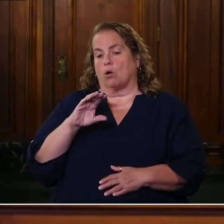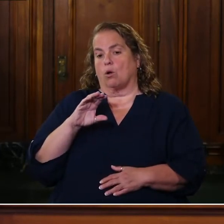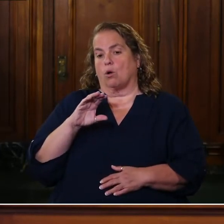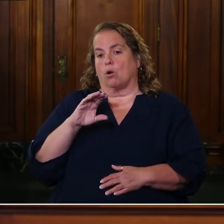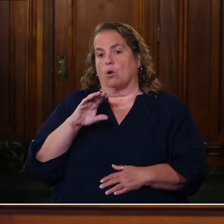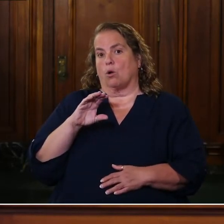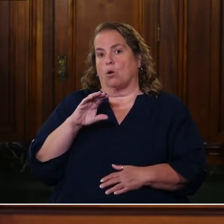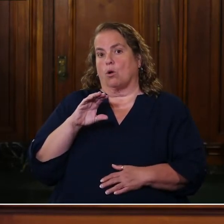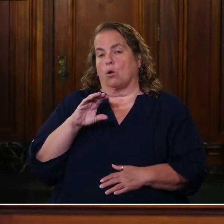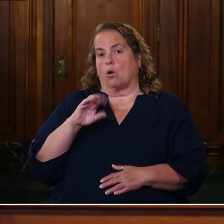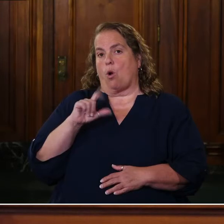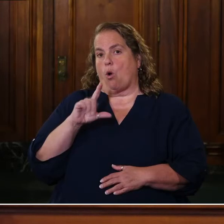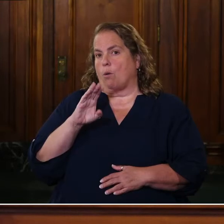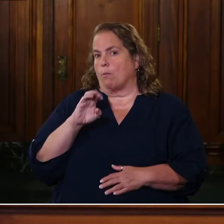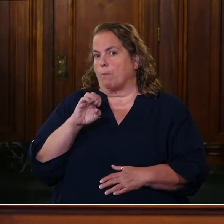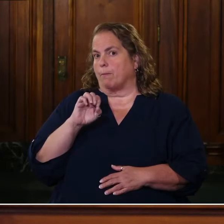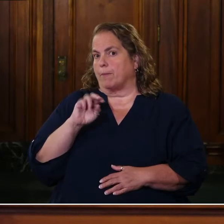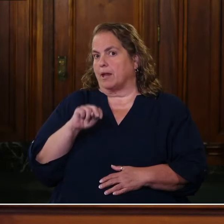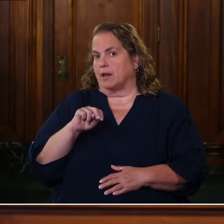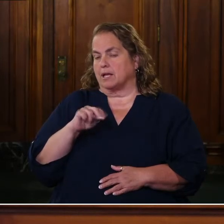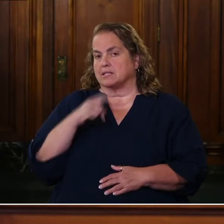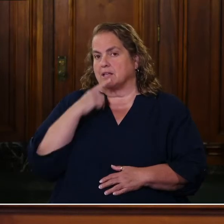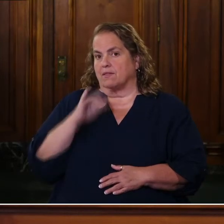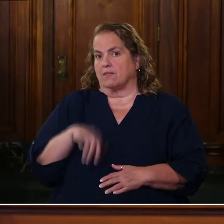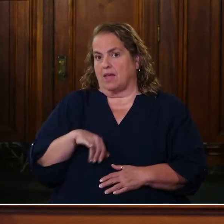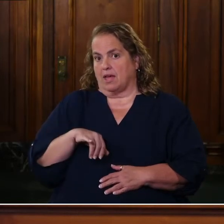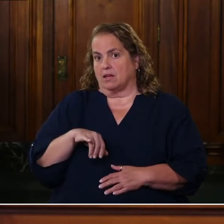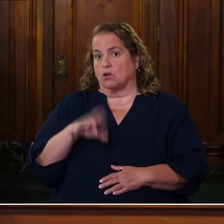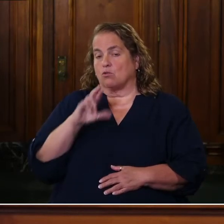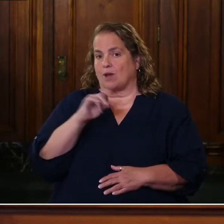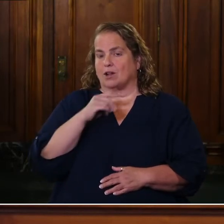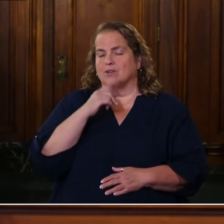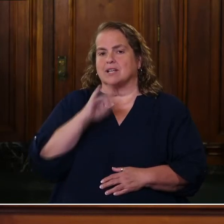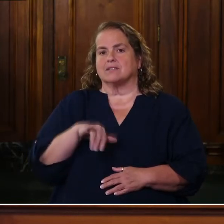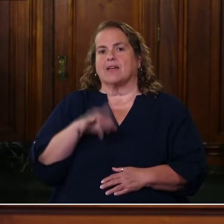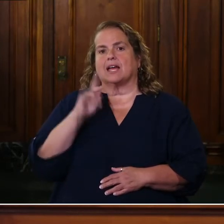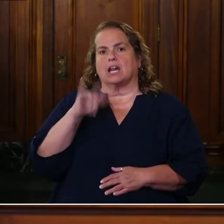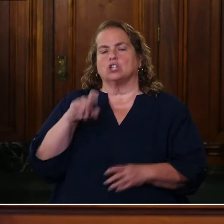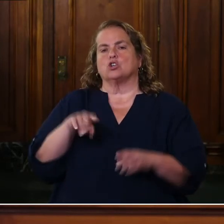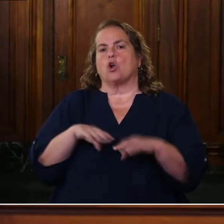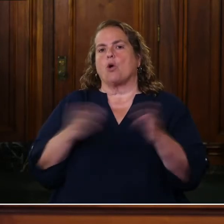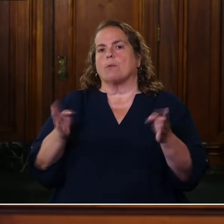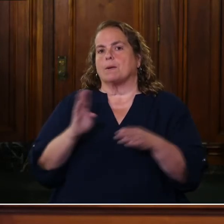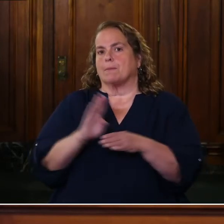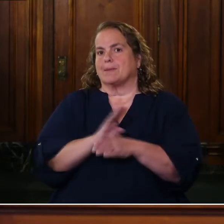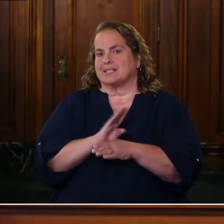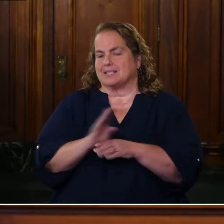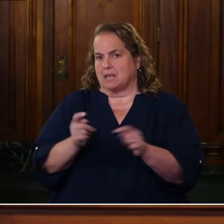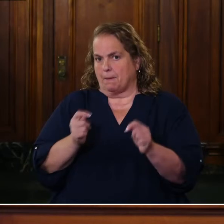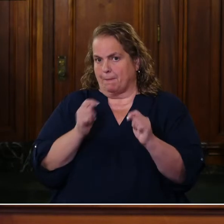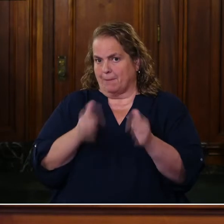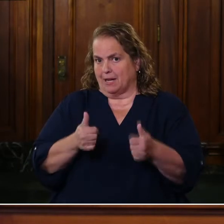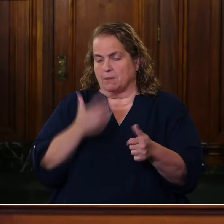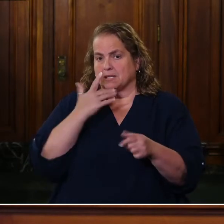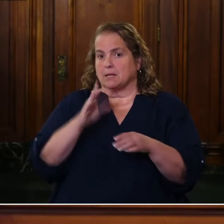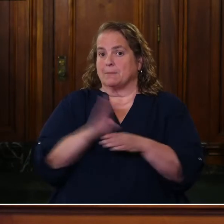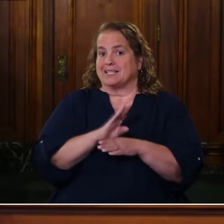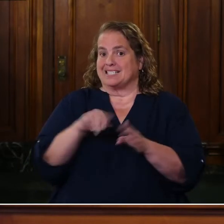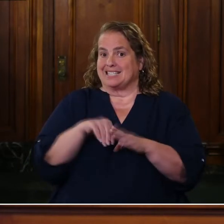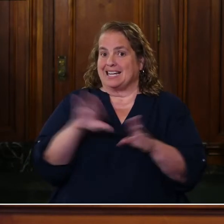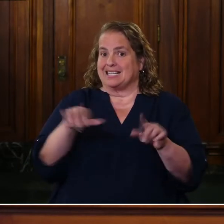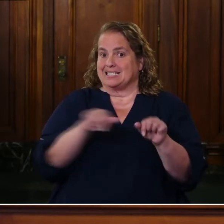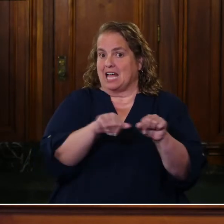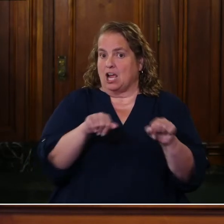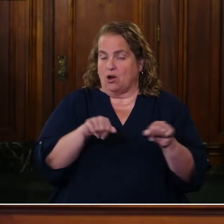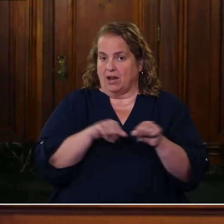this district that, uh, Tucky needs to open up businesses entirely immediately because their businesses, not in his area, are getting